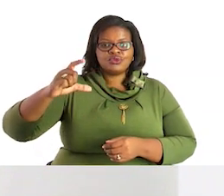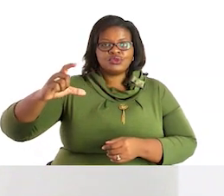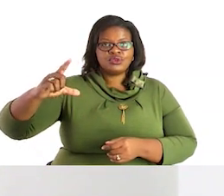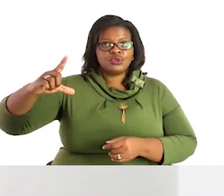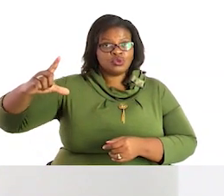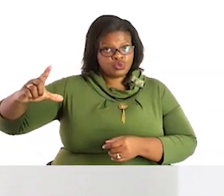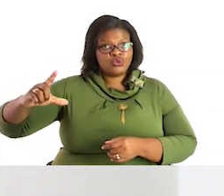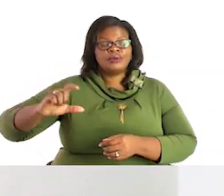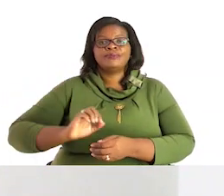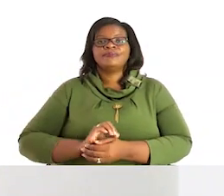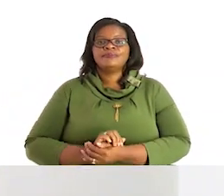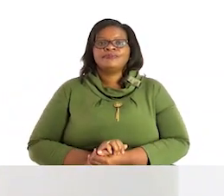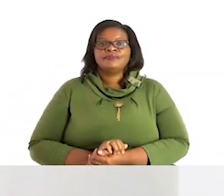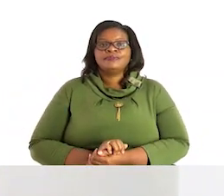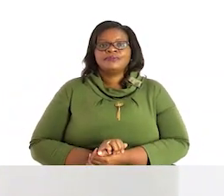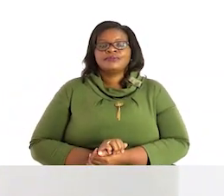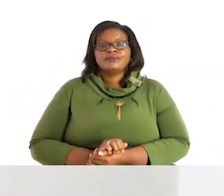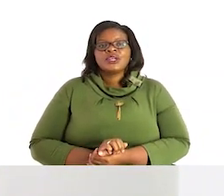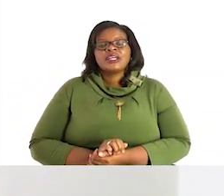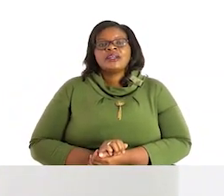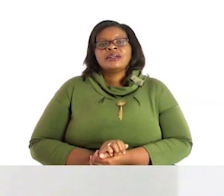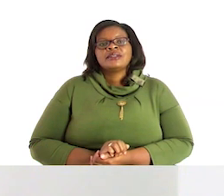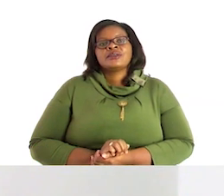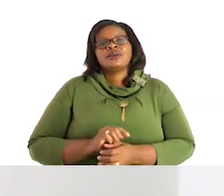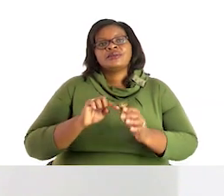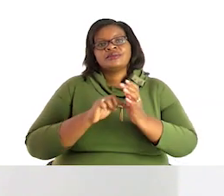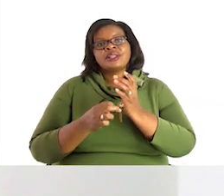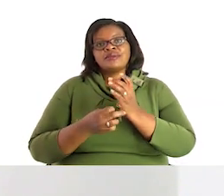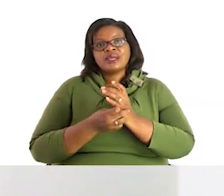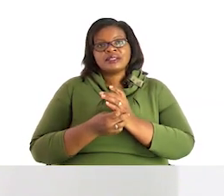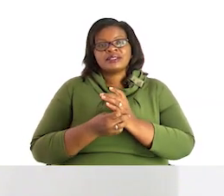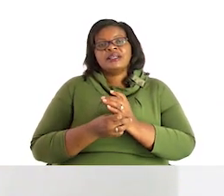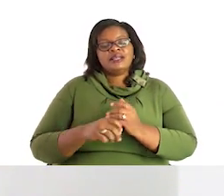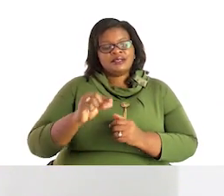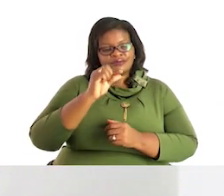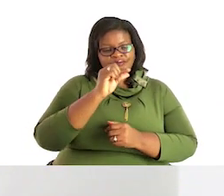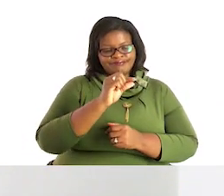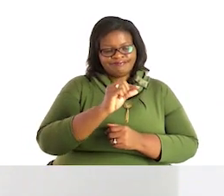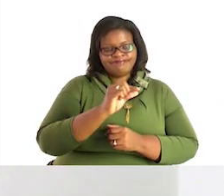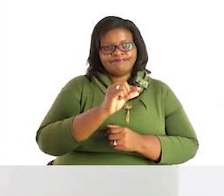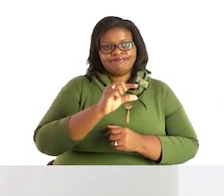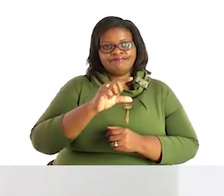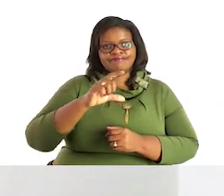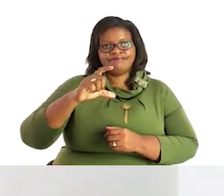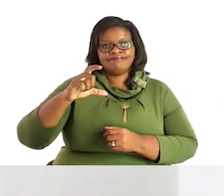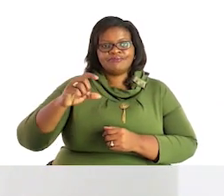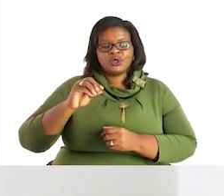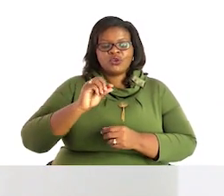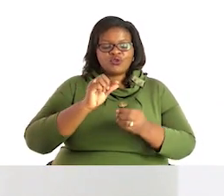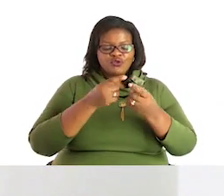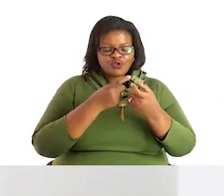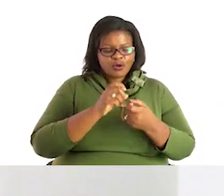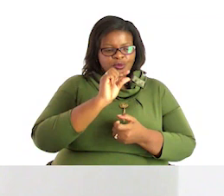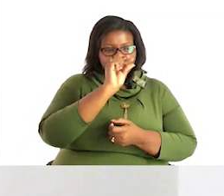going up that is what we do when you are putting numbers in ascending order we're supposed to check and see whether their values are